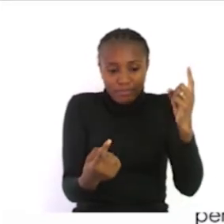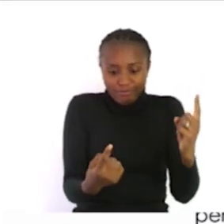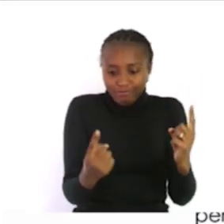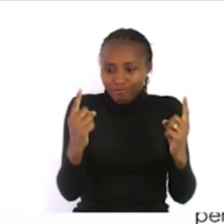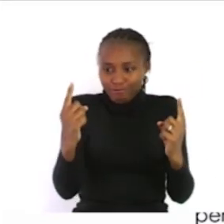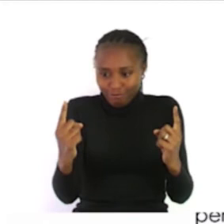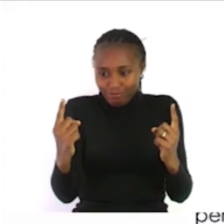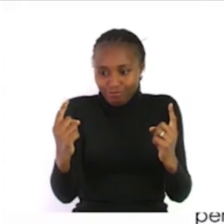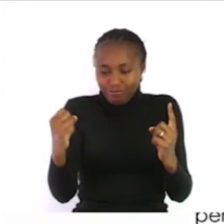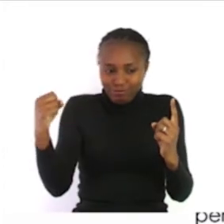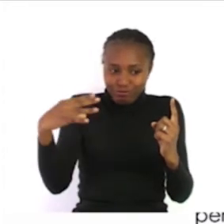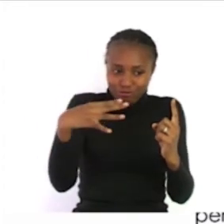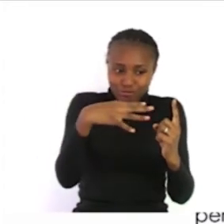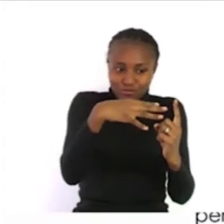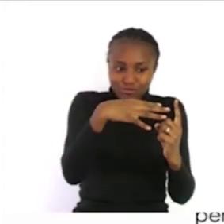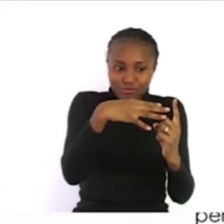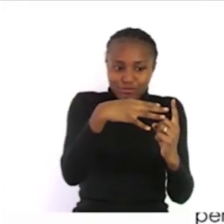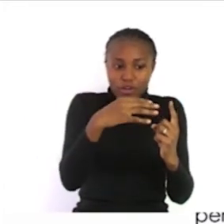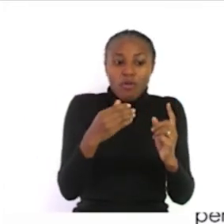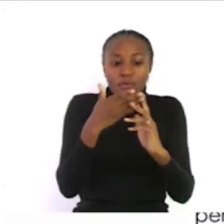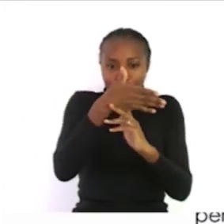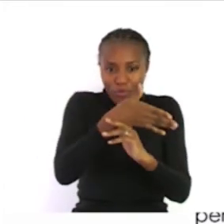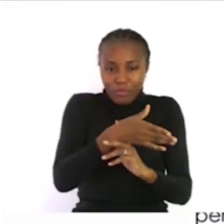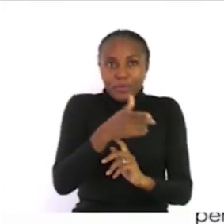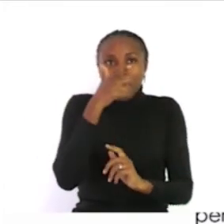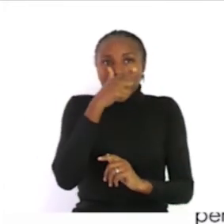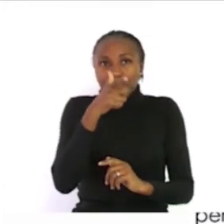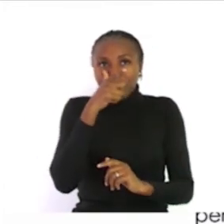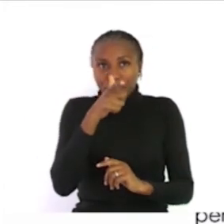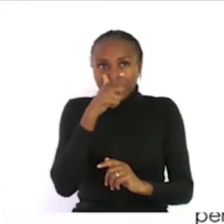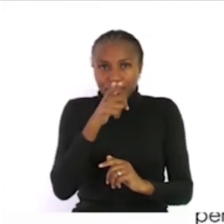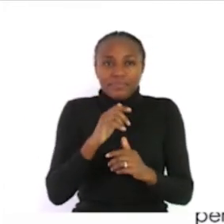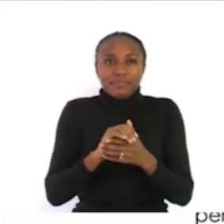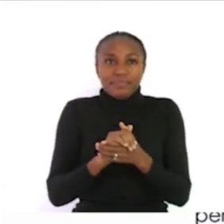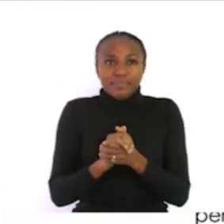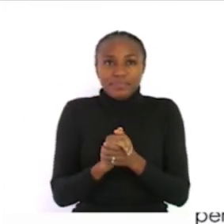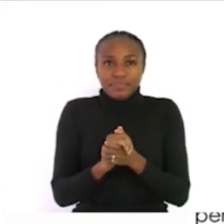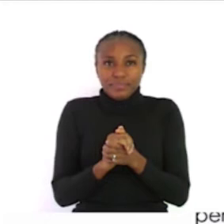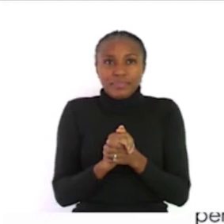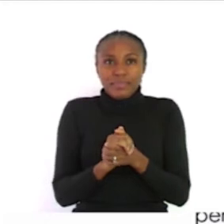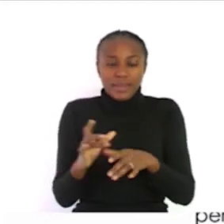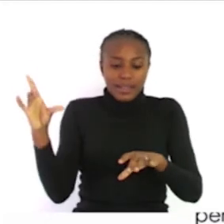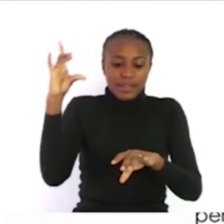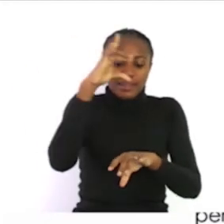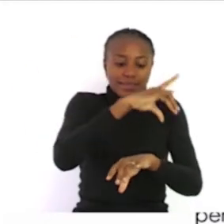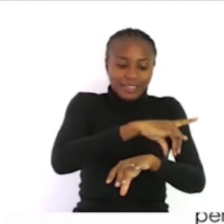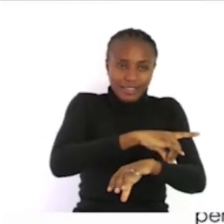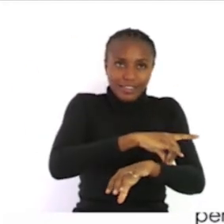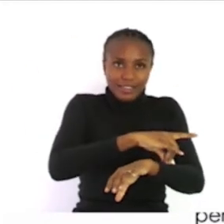passed from one person to another person through sexual contact virus rapes